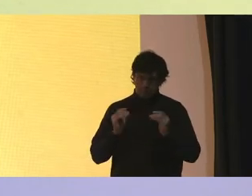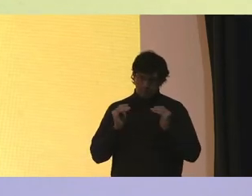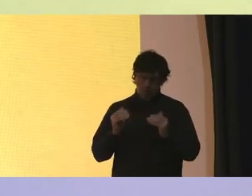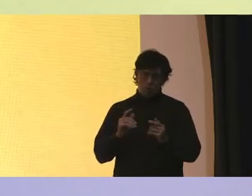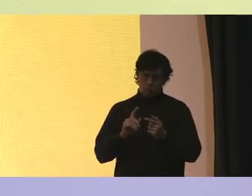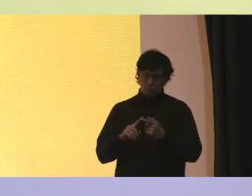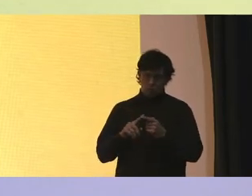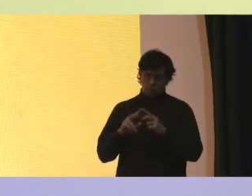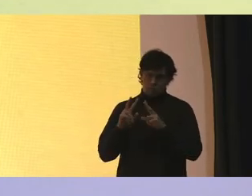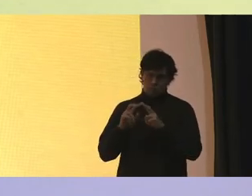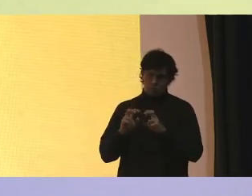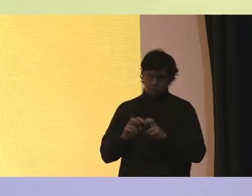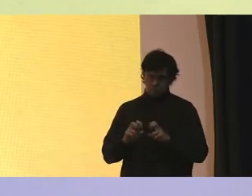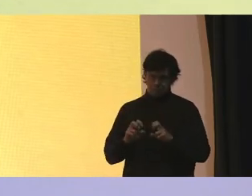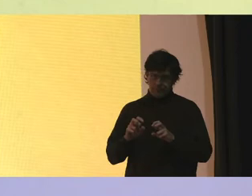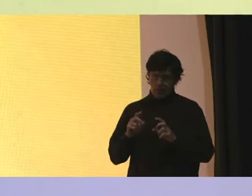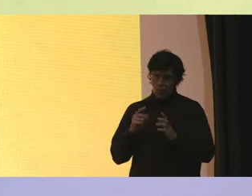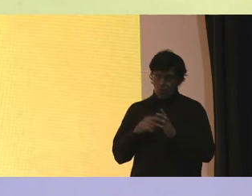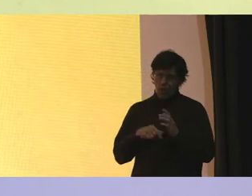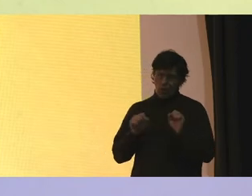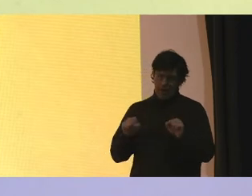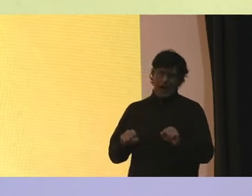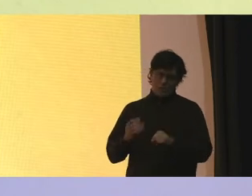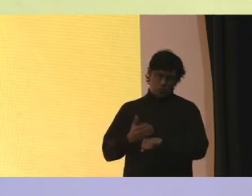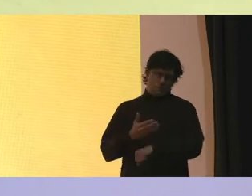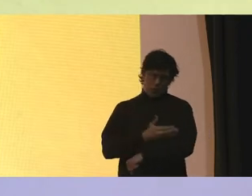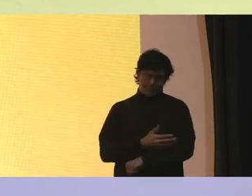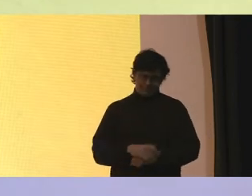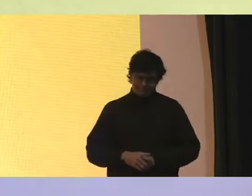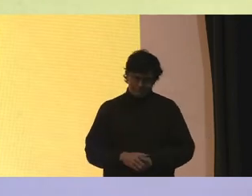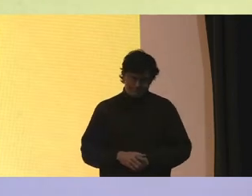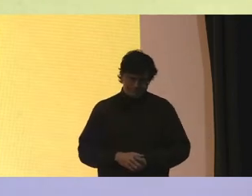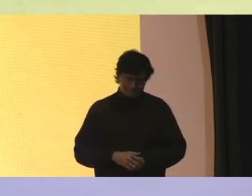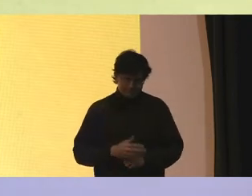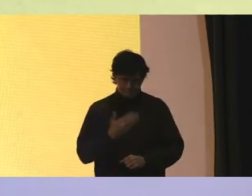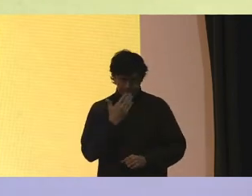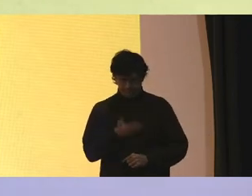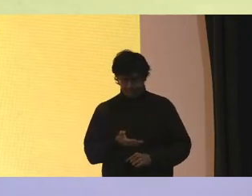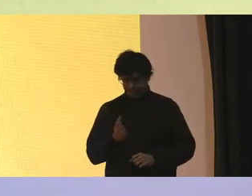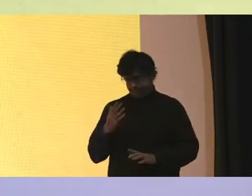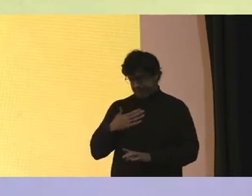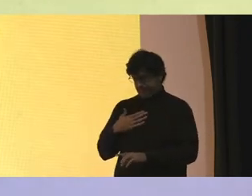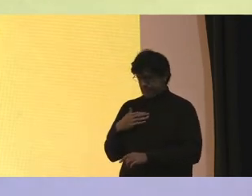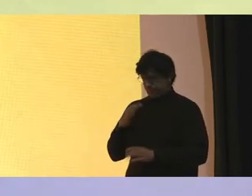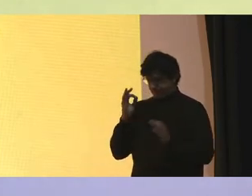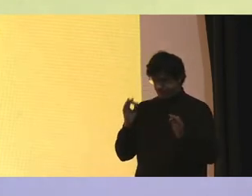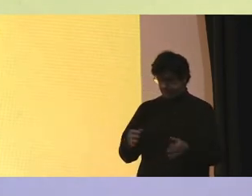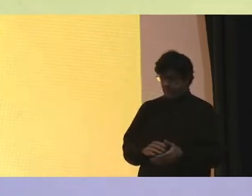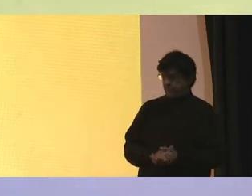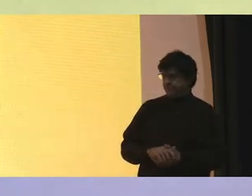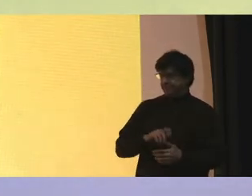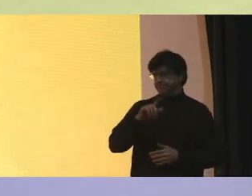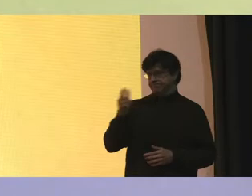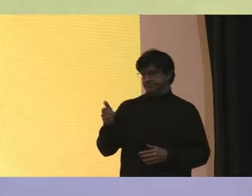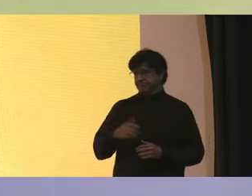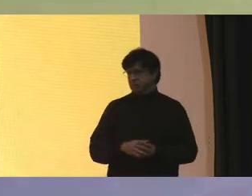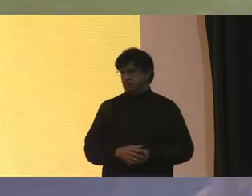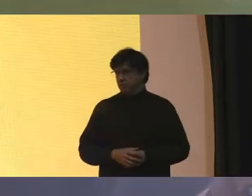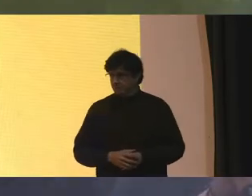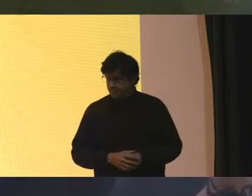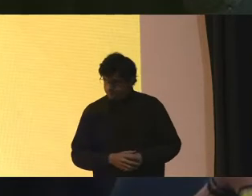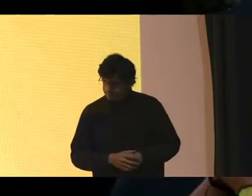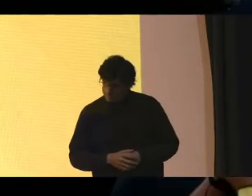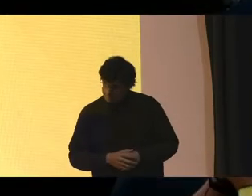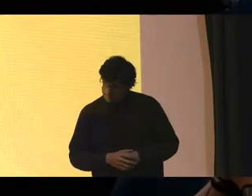take a close look at what we can do better Okay, thank you My pleasure, absolutely Yes, ma'am Thank you